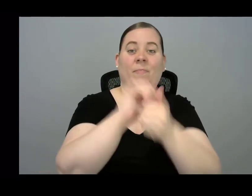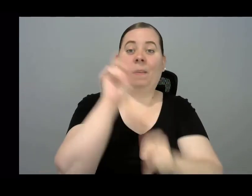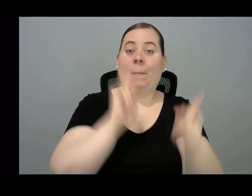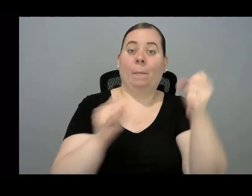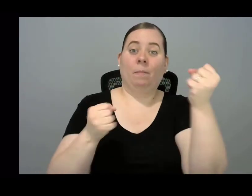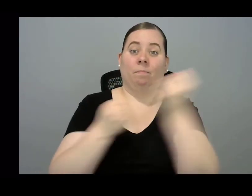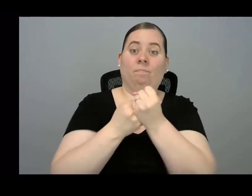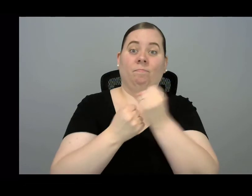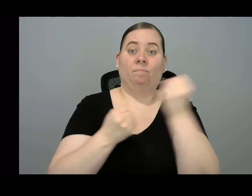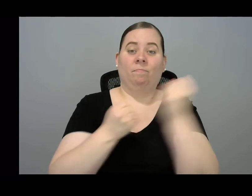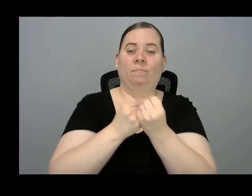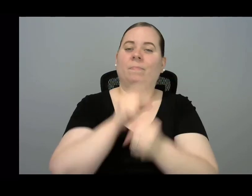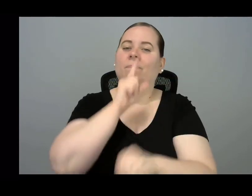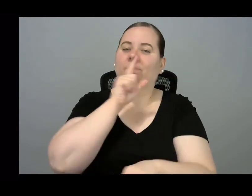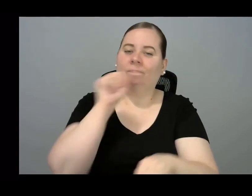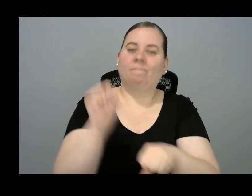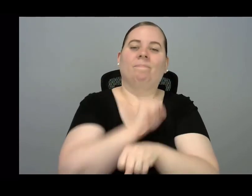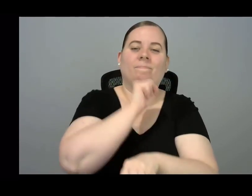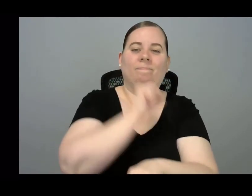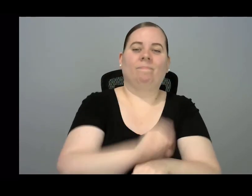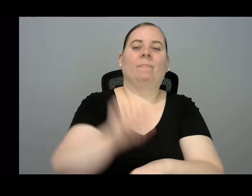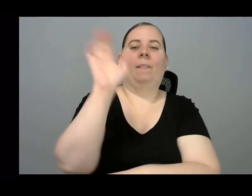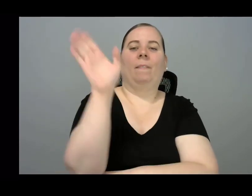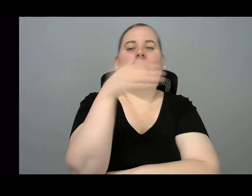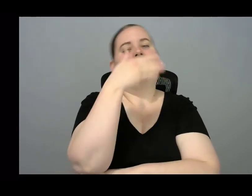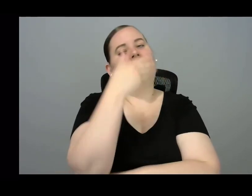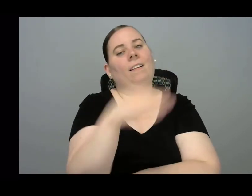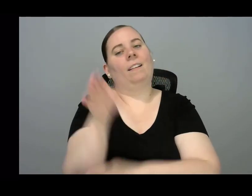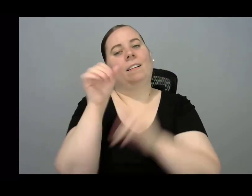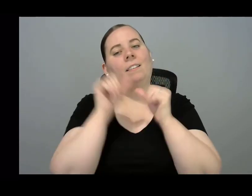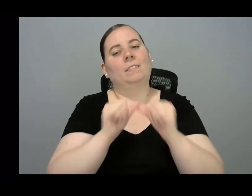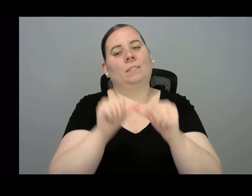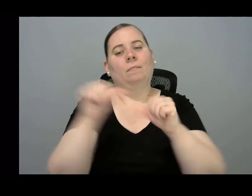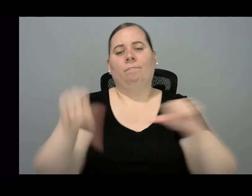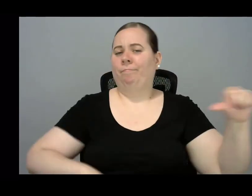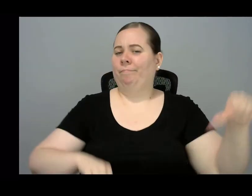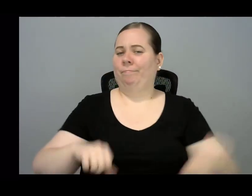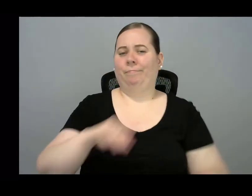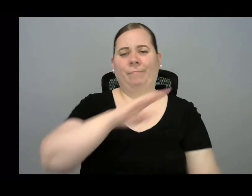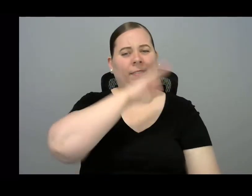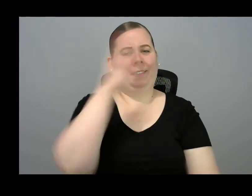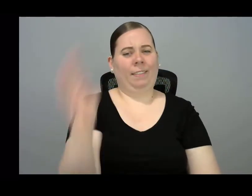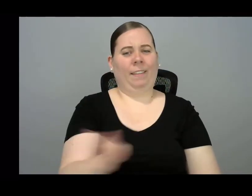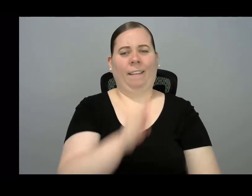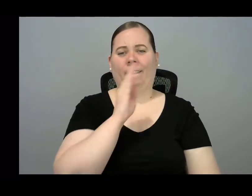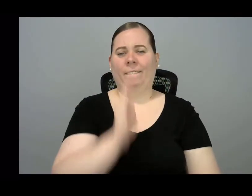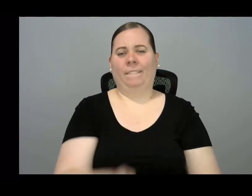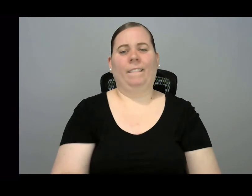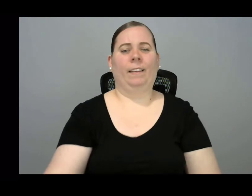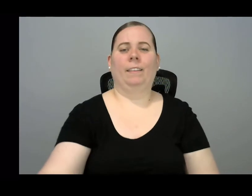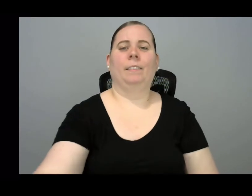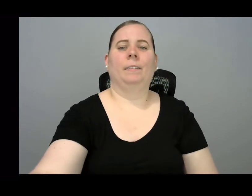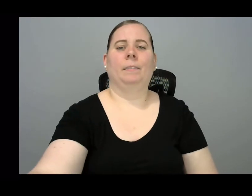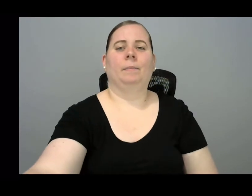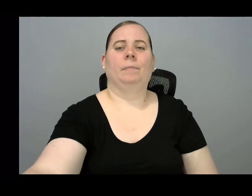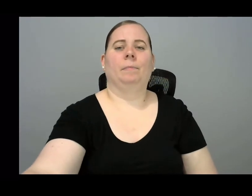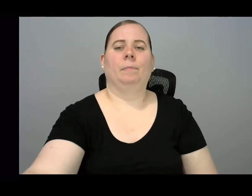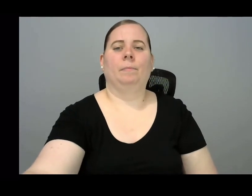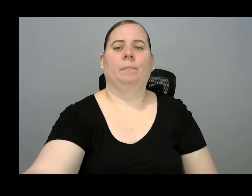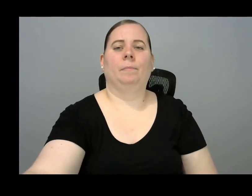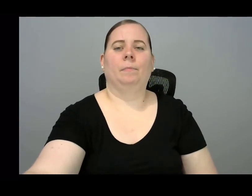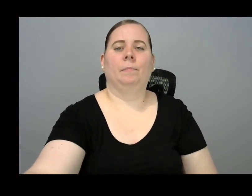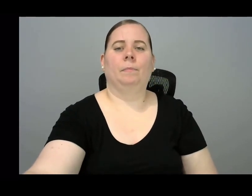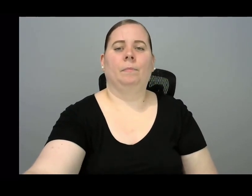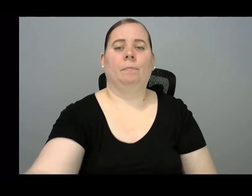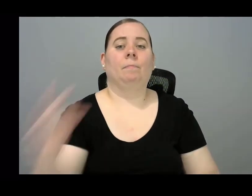Every heart beats true, under red, white, and blue, where there's never a boast or brag.